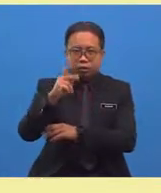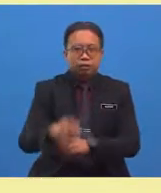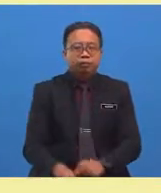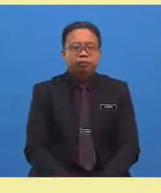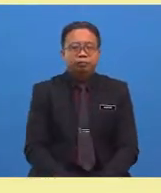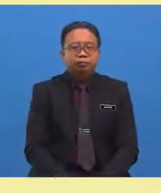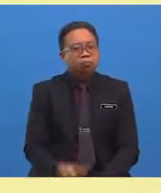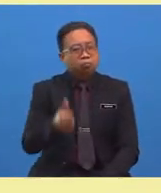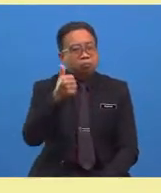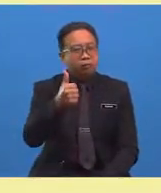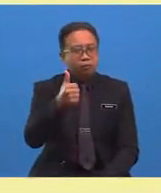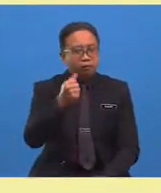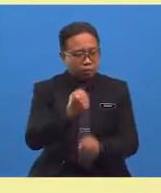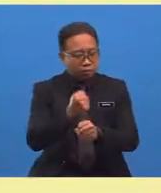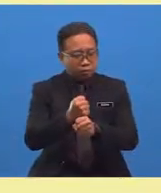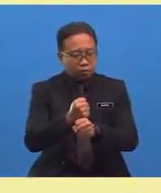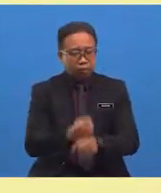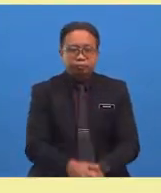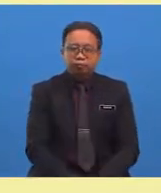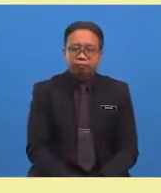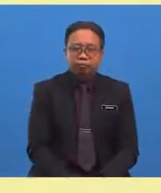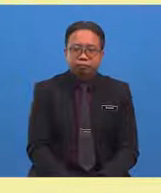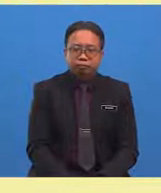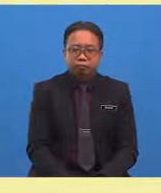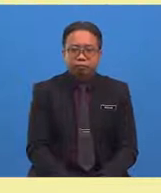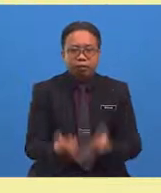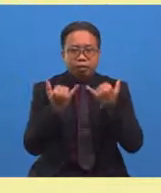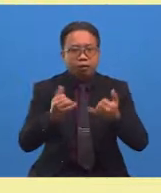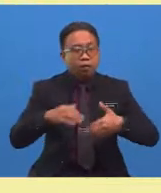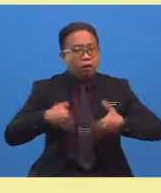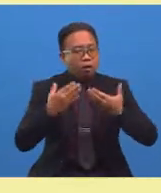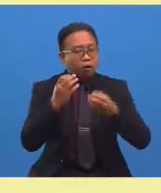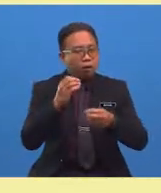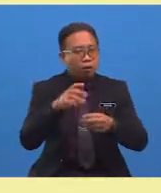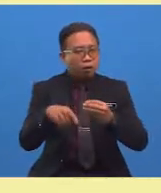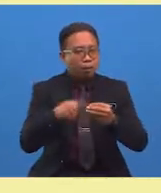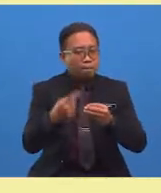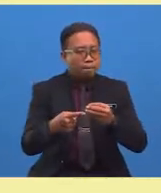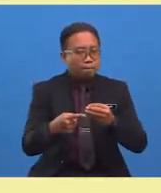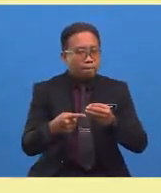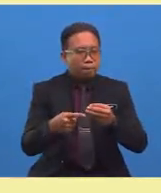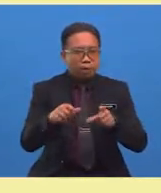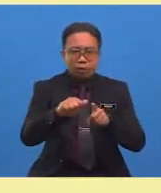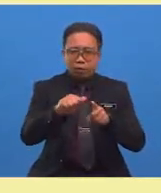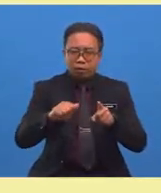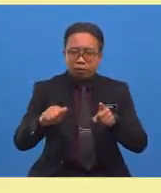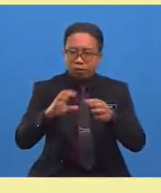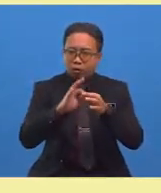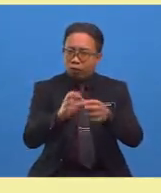Great job, boys and girls. Now, how about the antonym of fast?